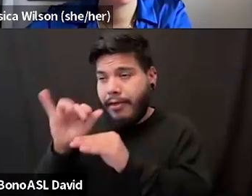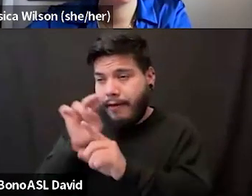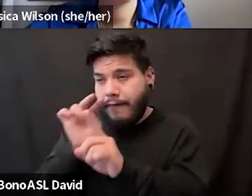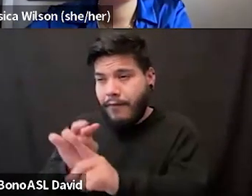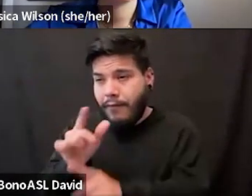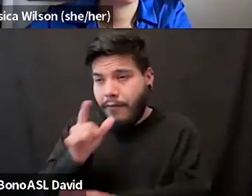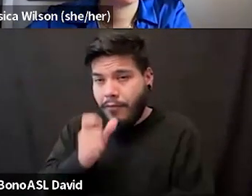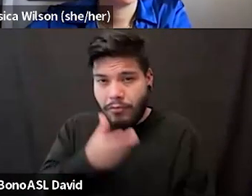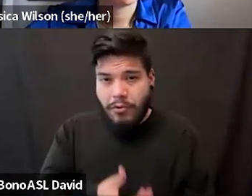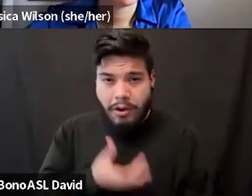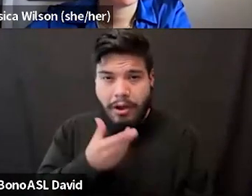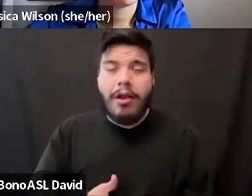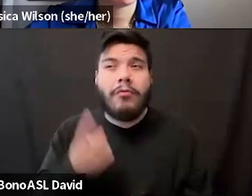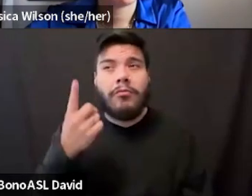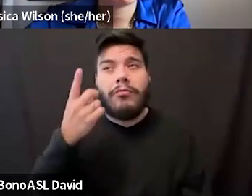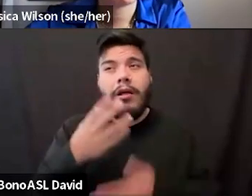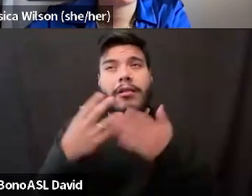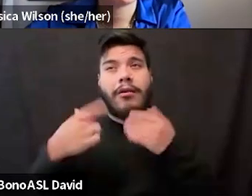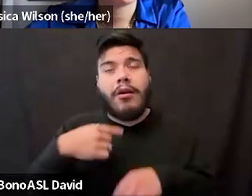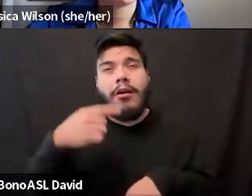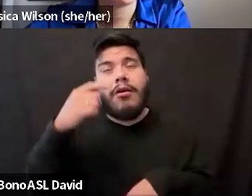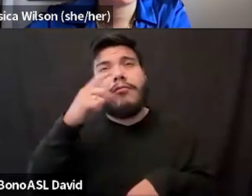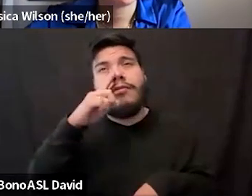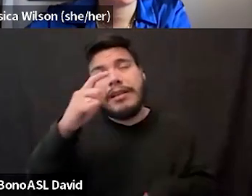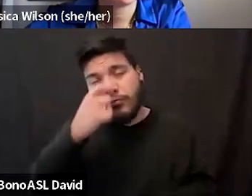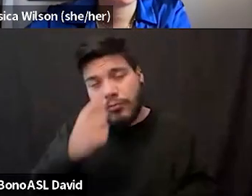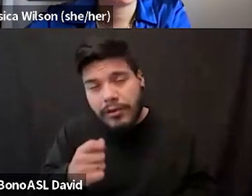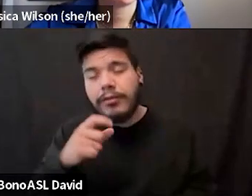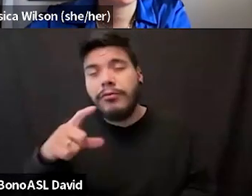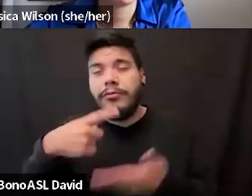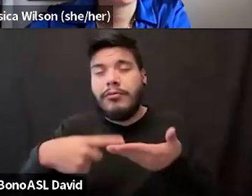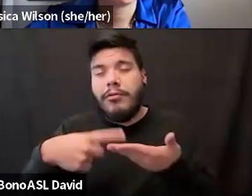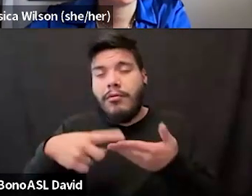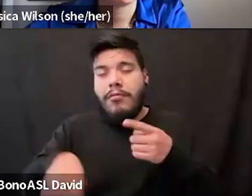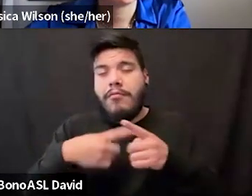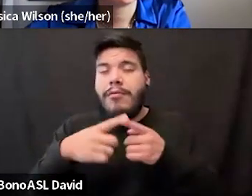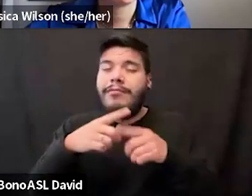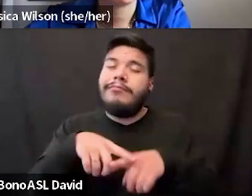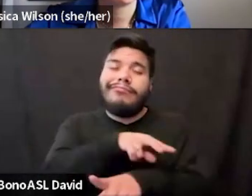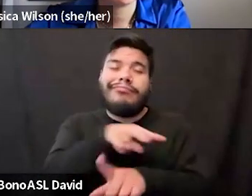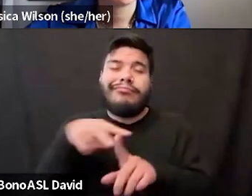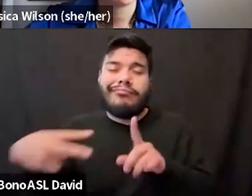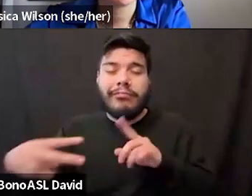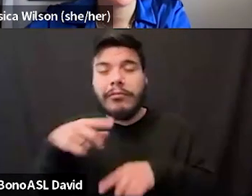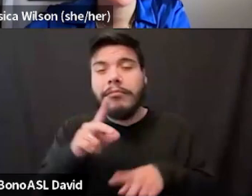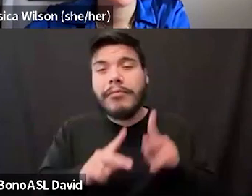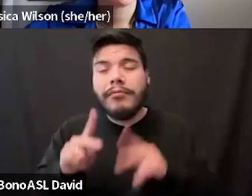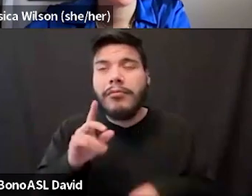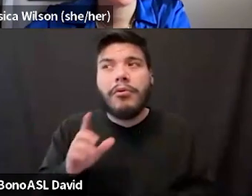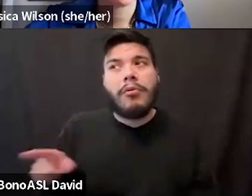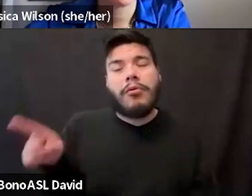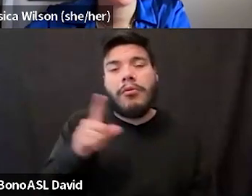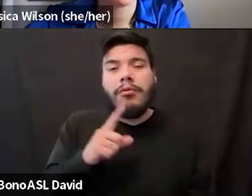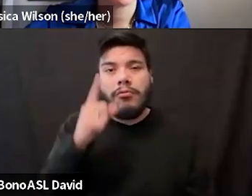one of the things that I was thinking was kind of interesting is like, you talk about like these different perspectives that people have. And so there's this one